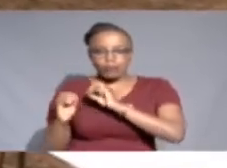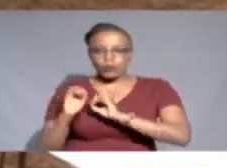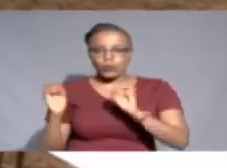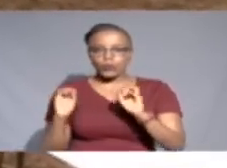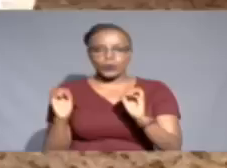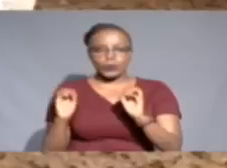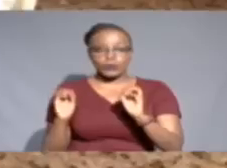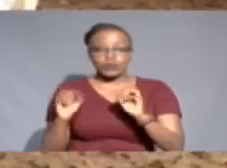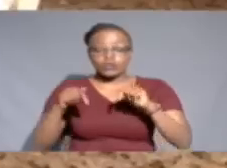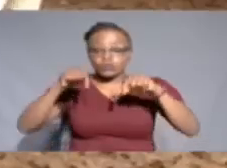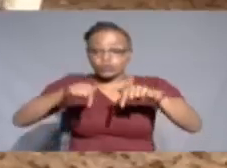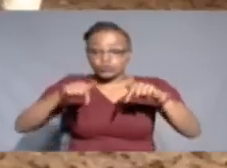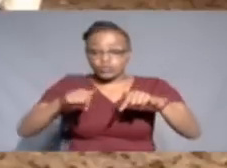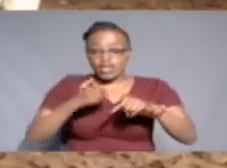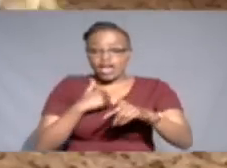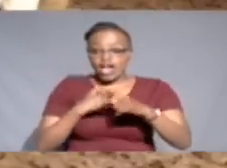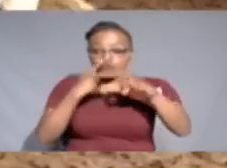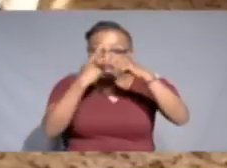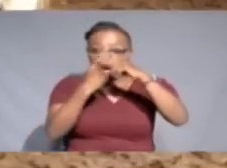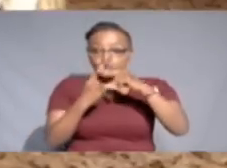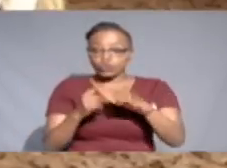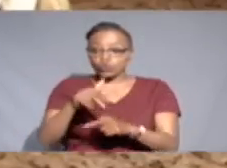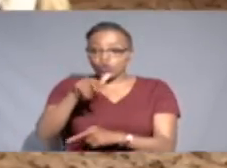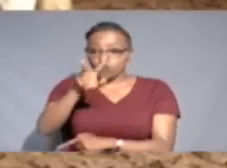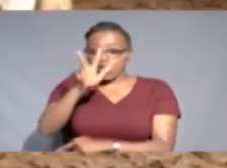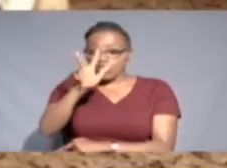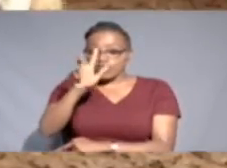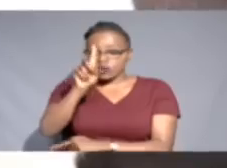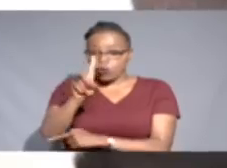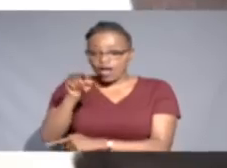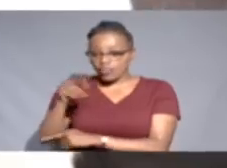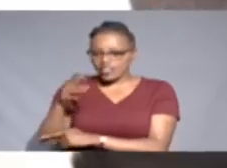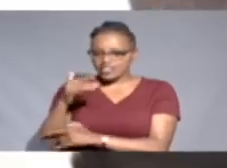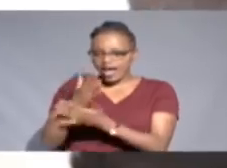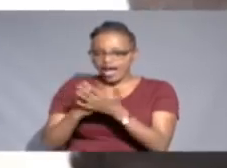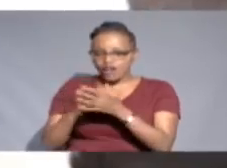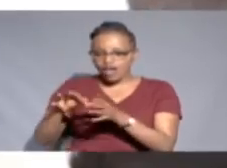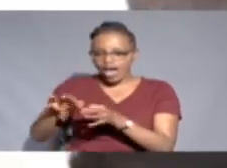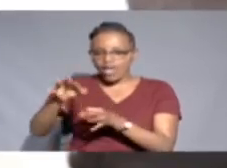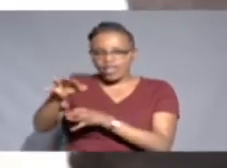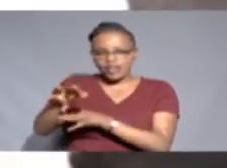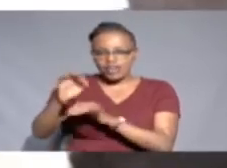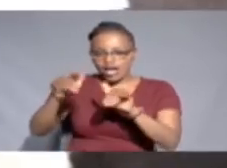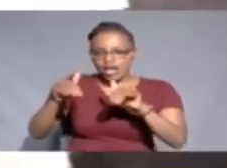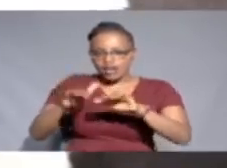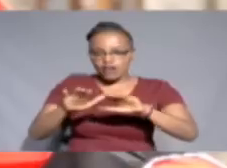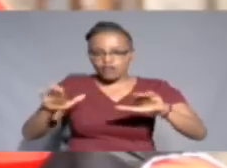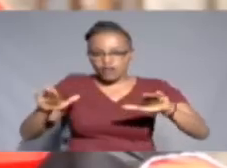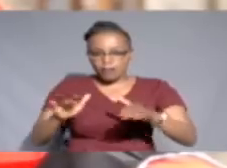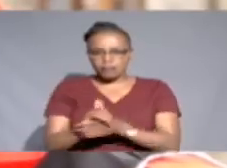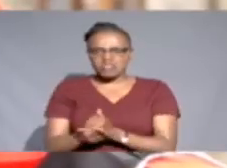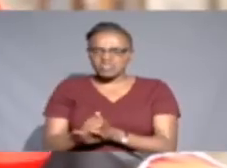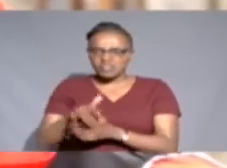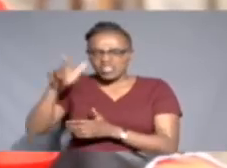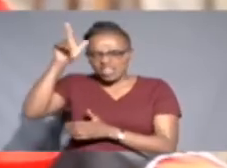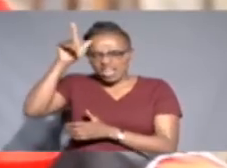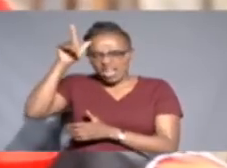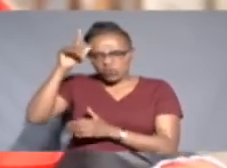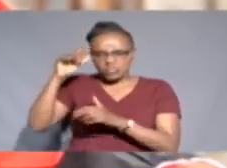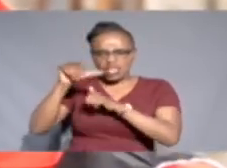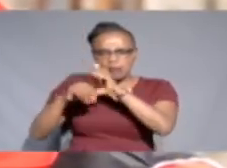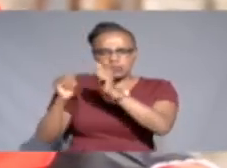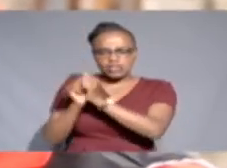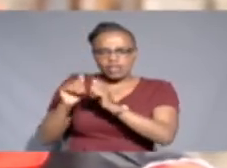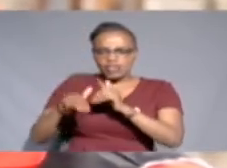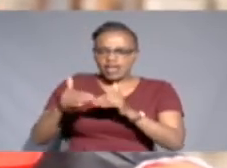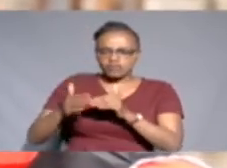spirit. Today, they have a total of 31 cows on this Havaneka farm. The cows are about 10, the